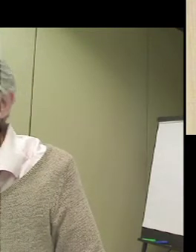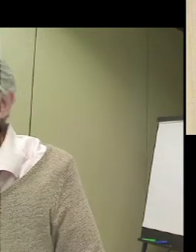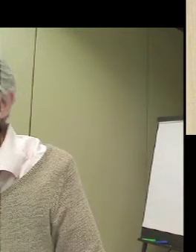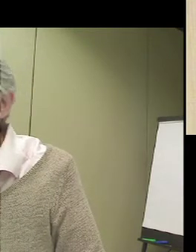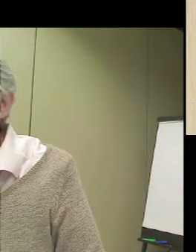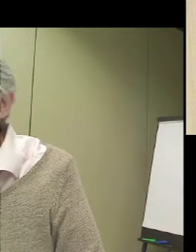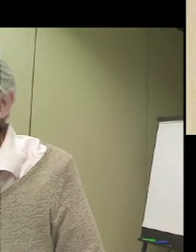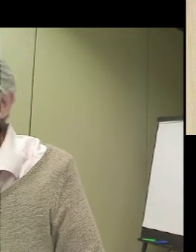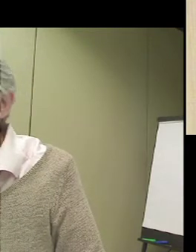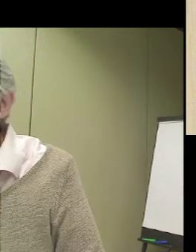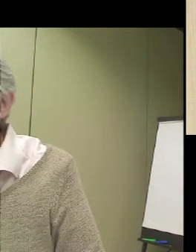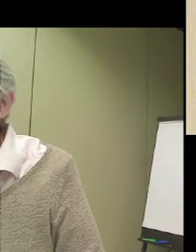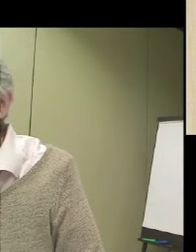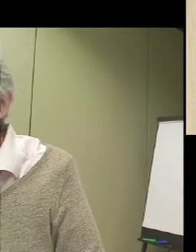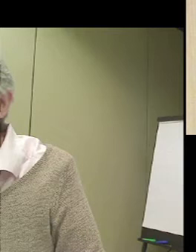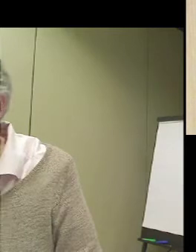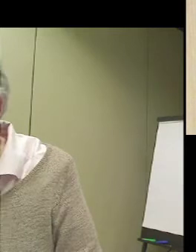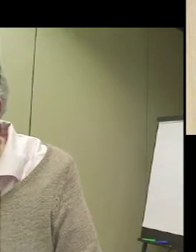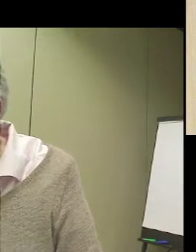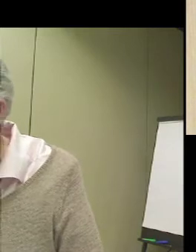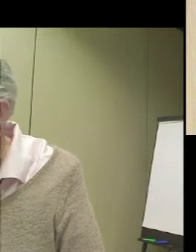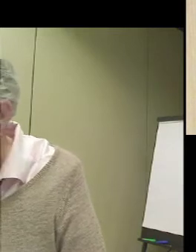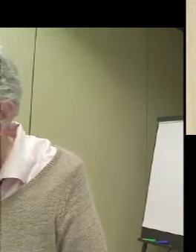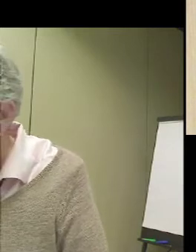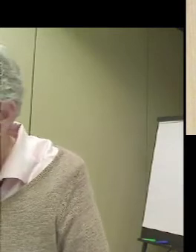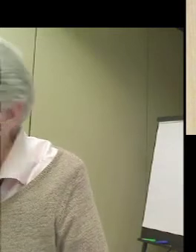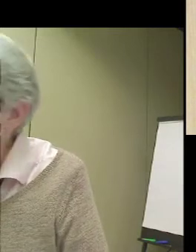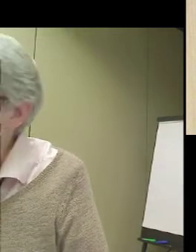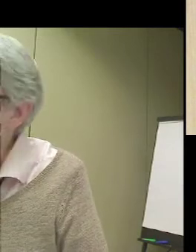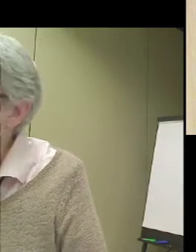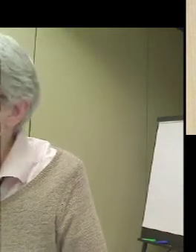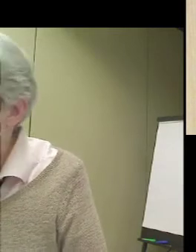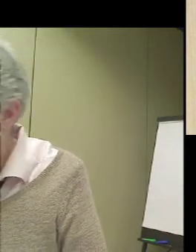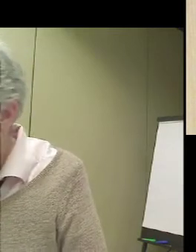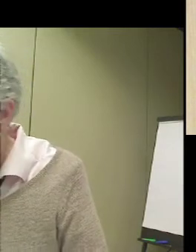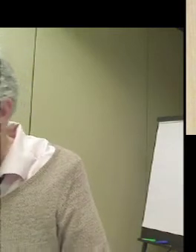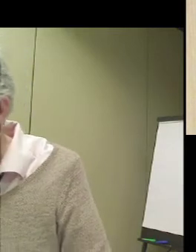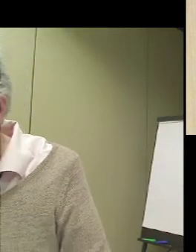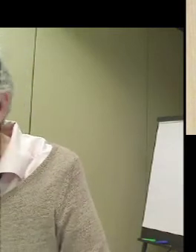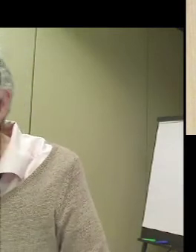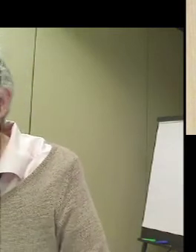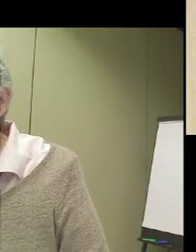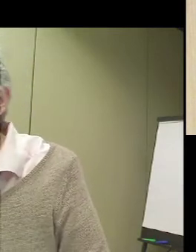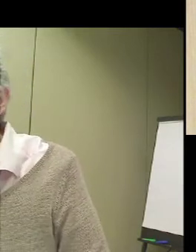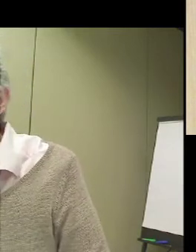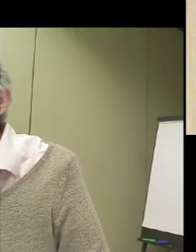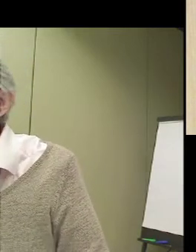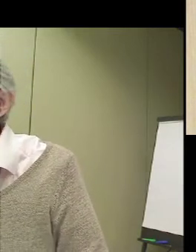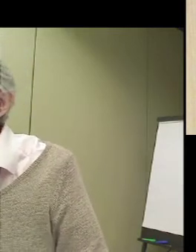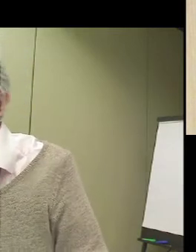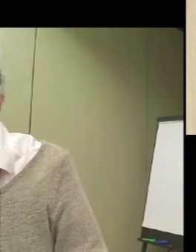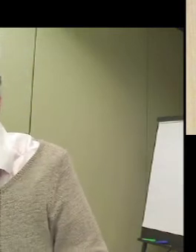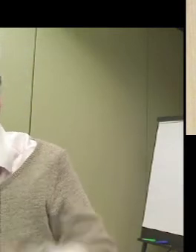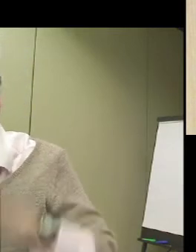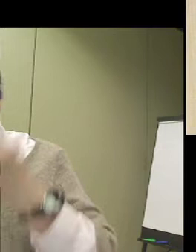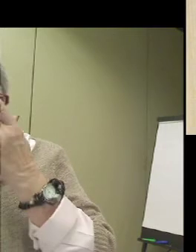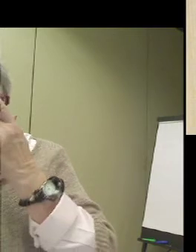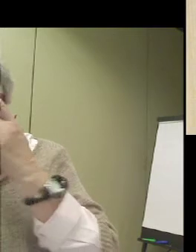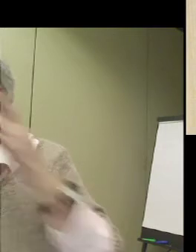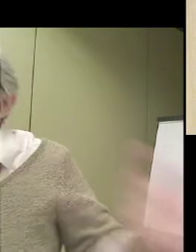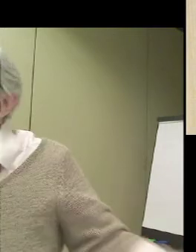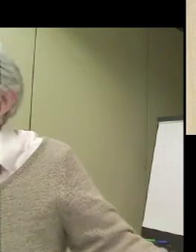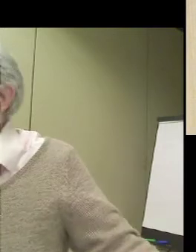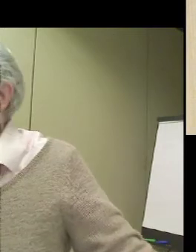with the opportunity for hearing and deaf audiences to learn together under the leadership of a deaf guide.